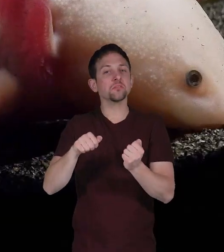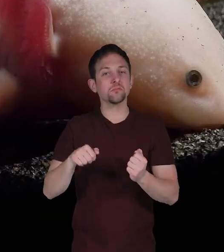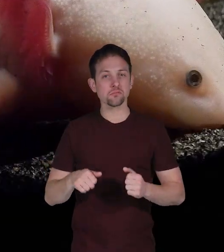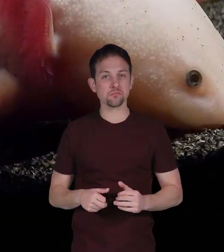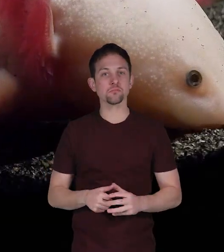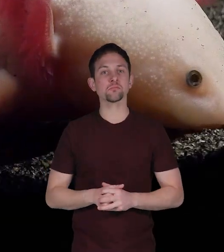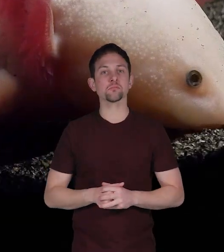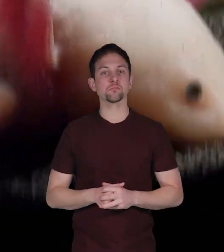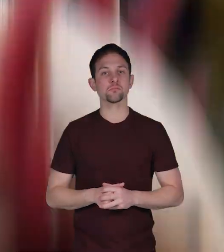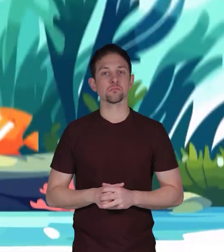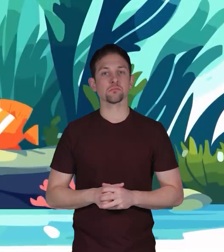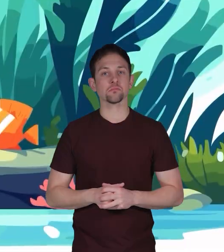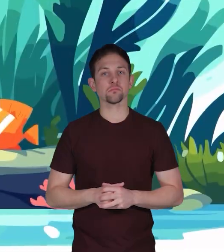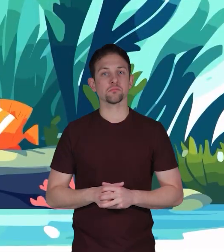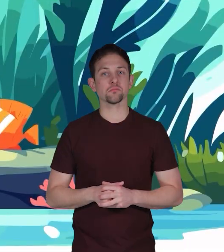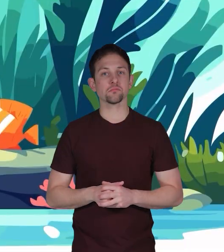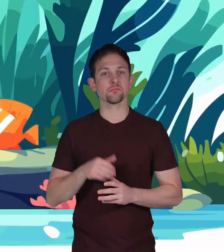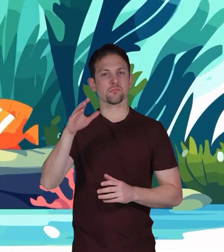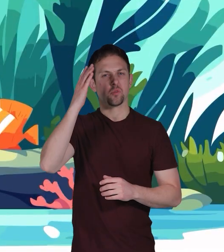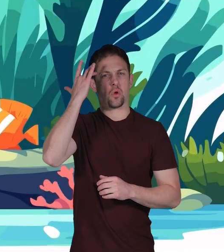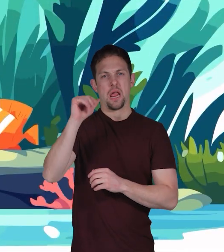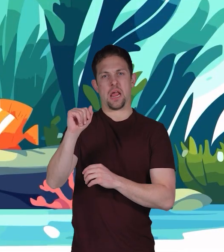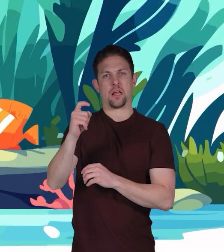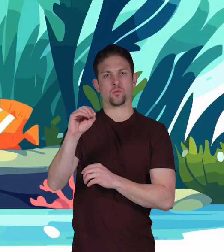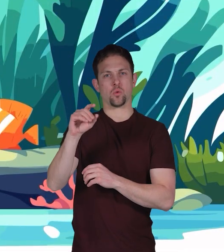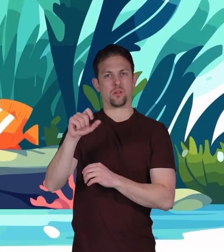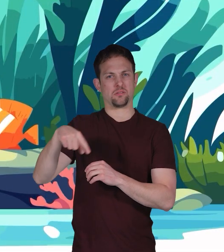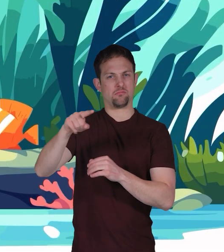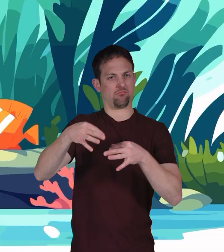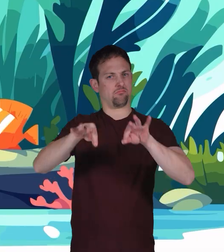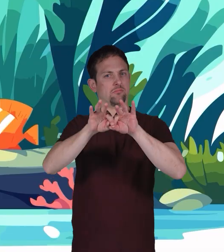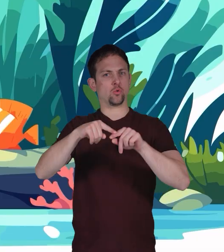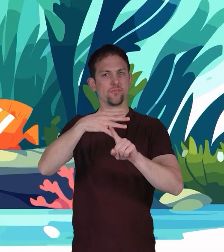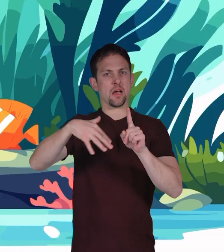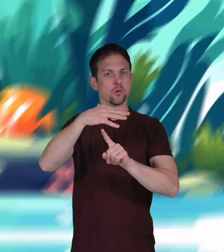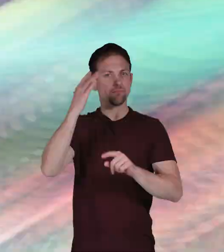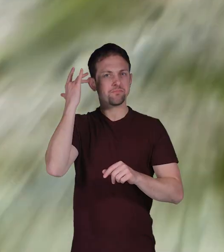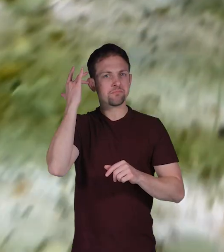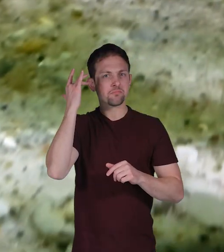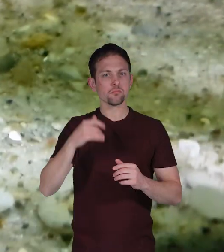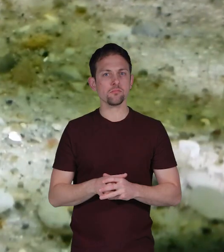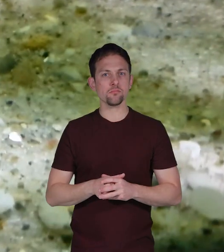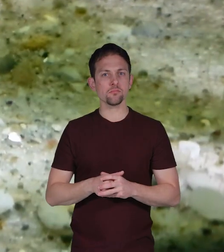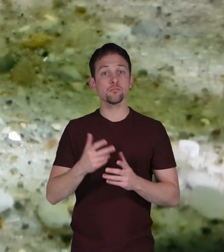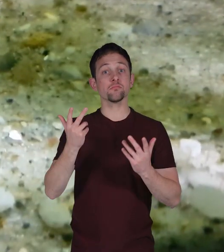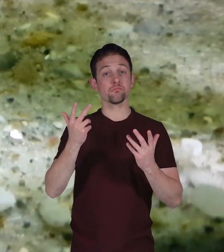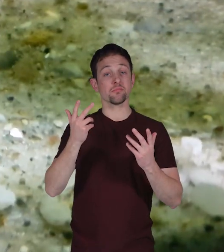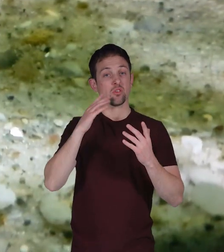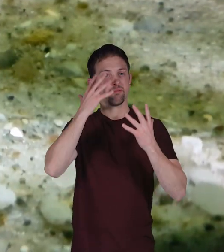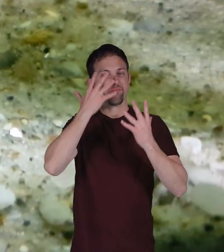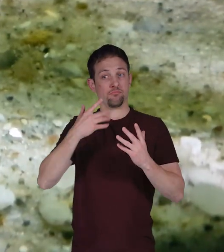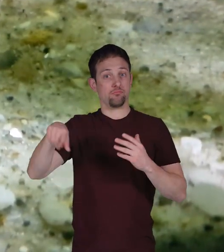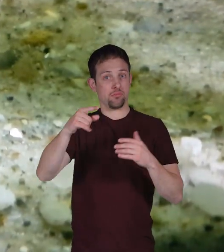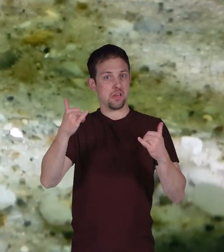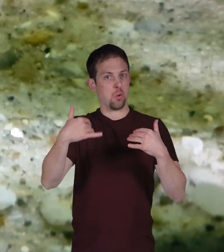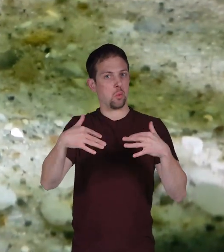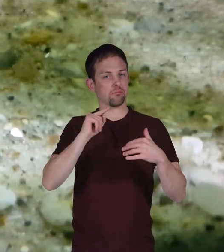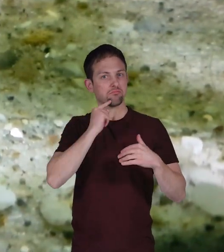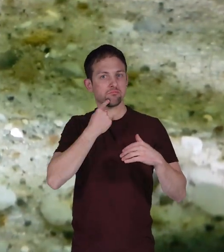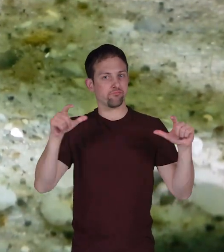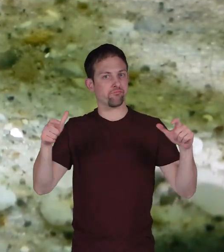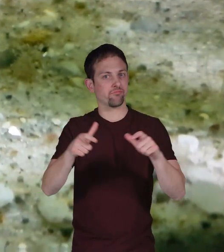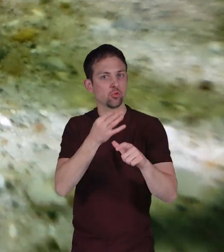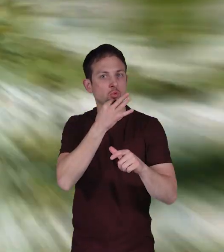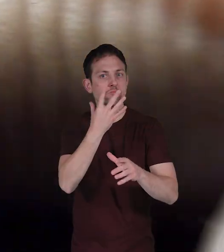it gets damaged why are axolotls essential to the environment sadly axolotls are